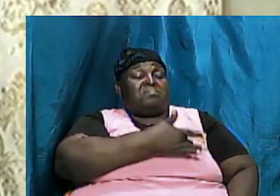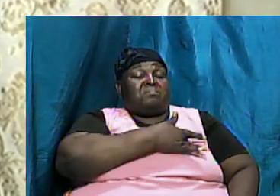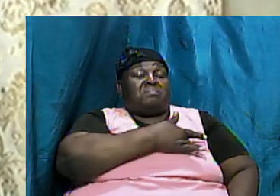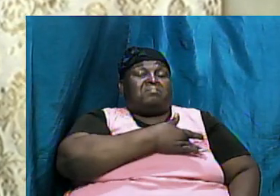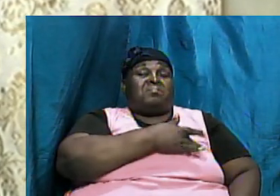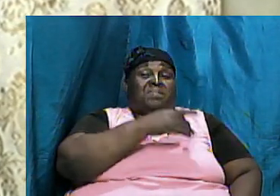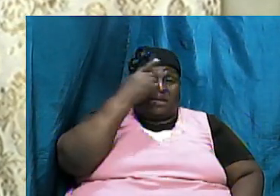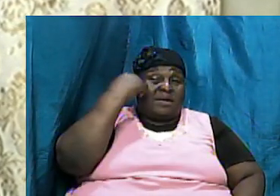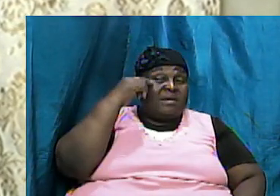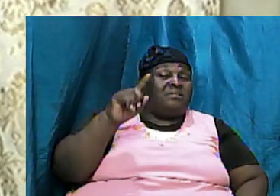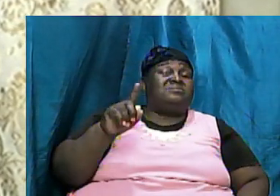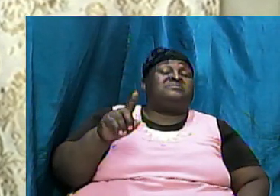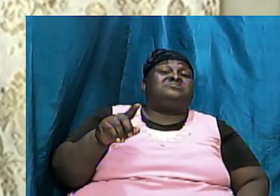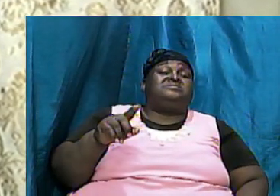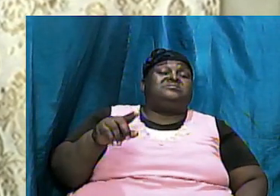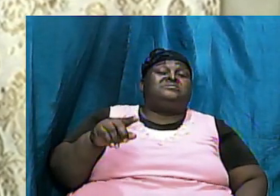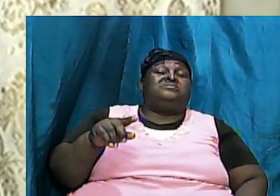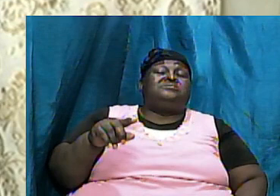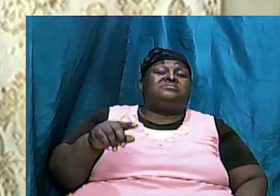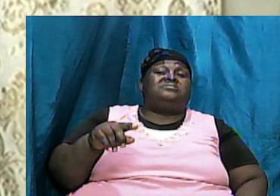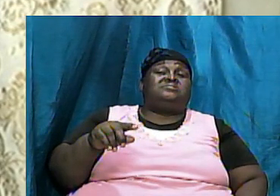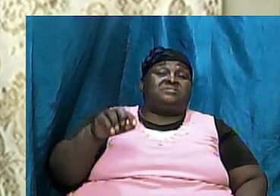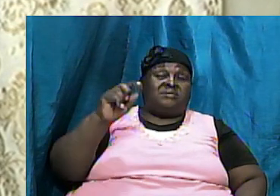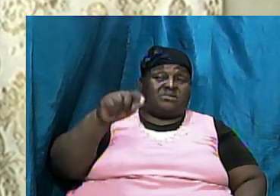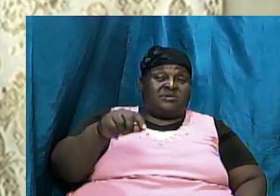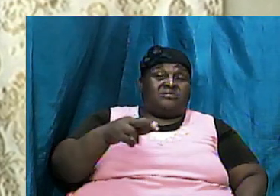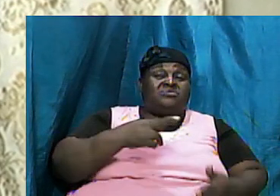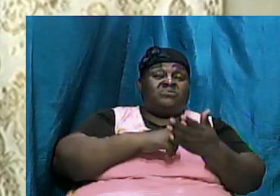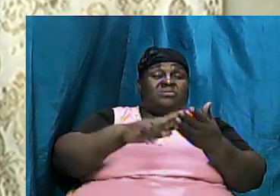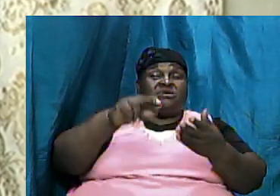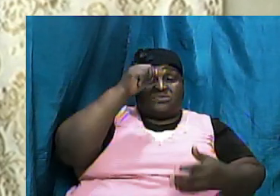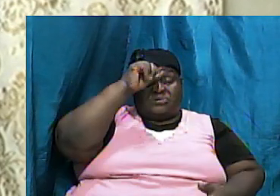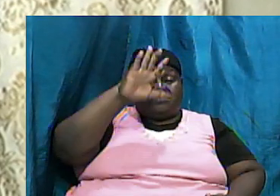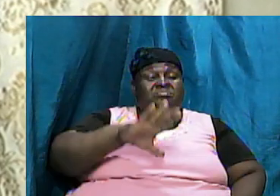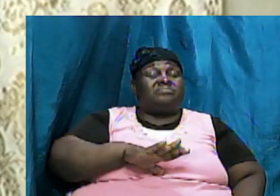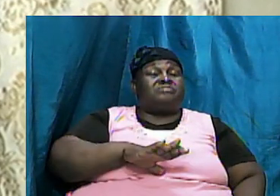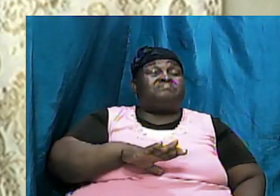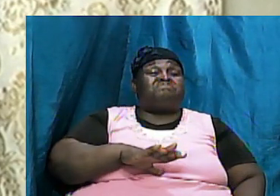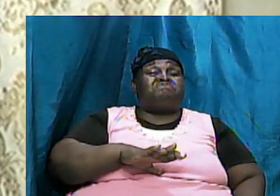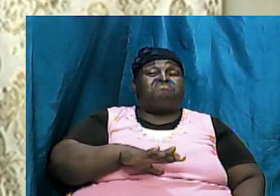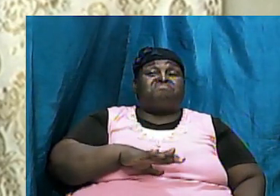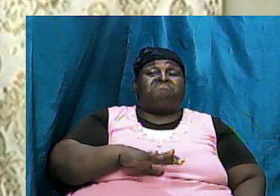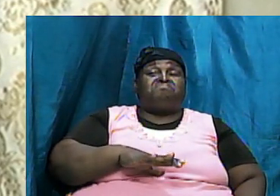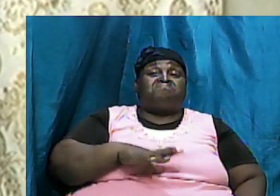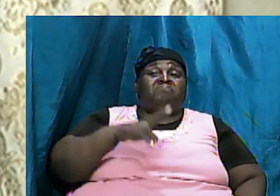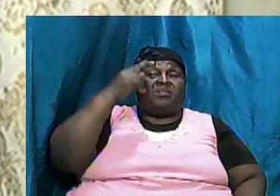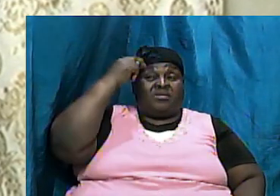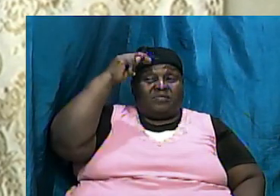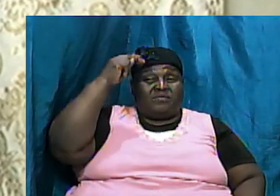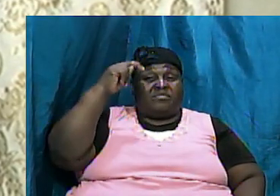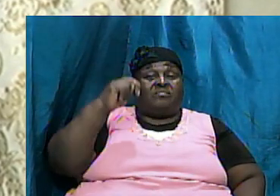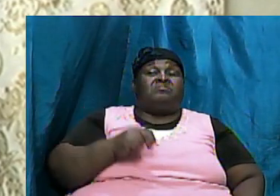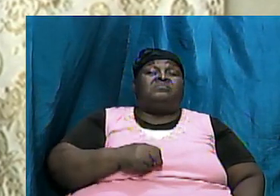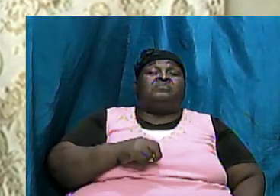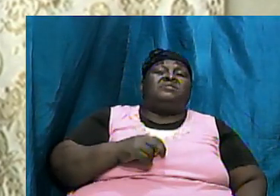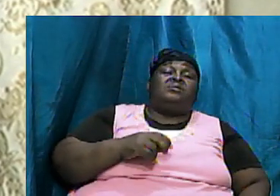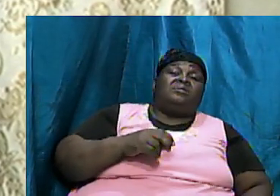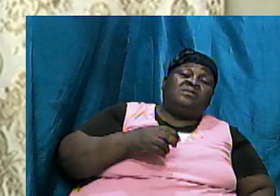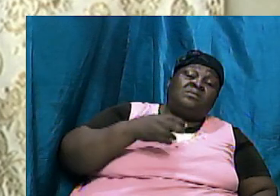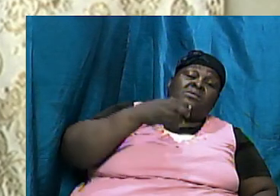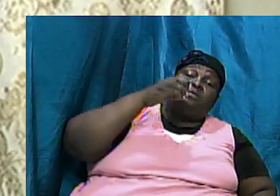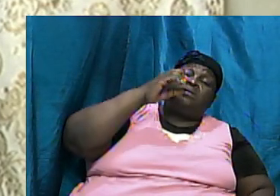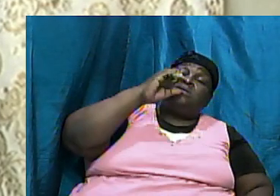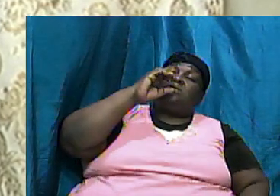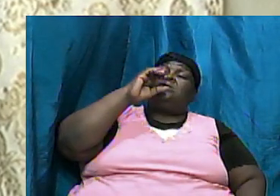because this righteous man ended up drunk and